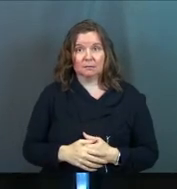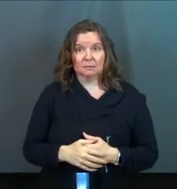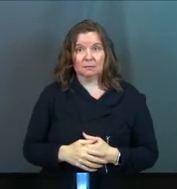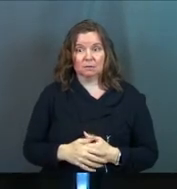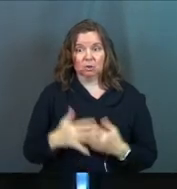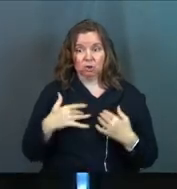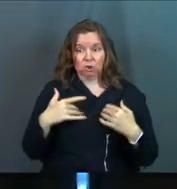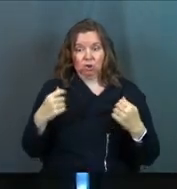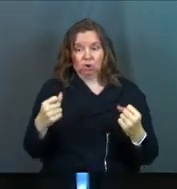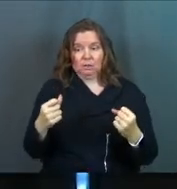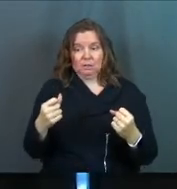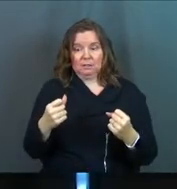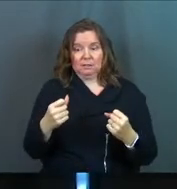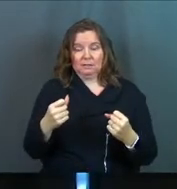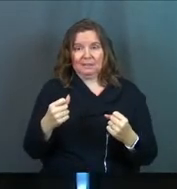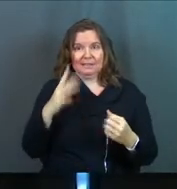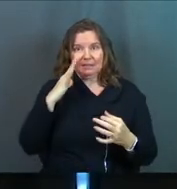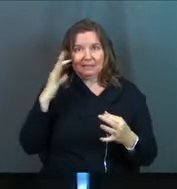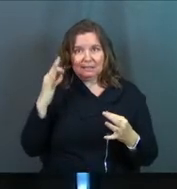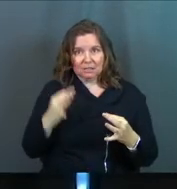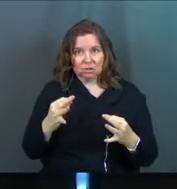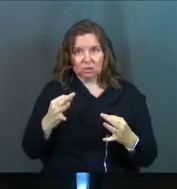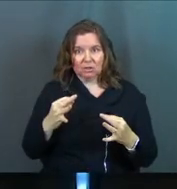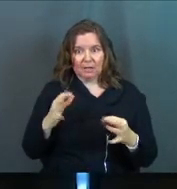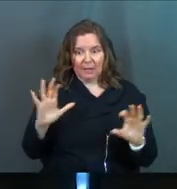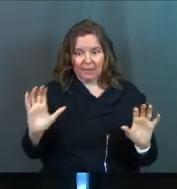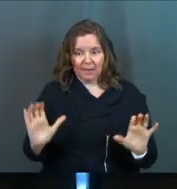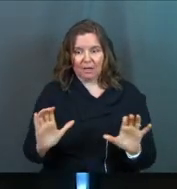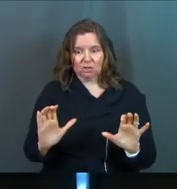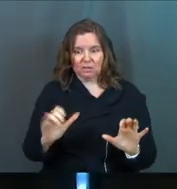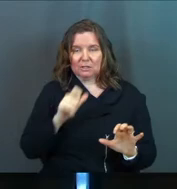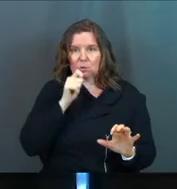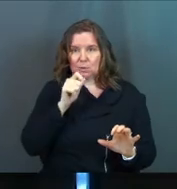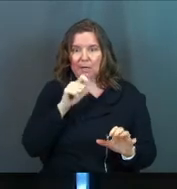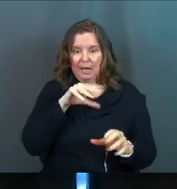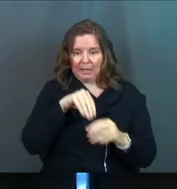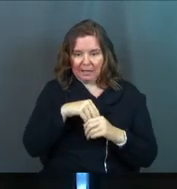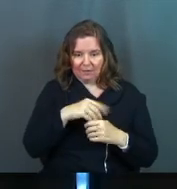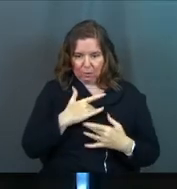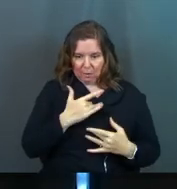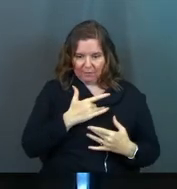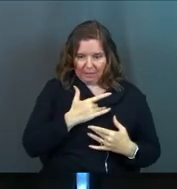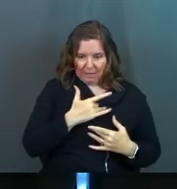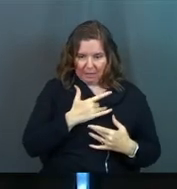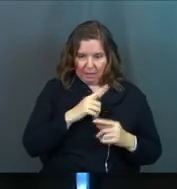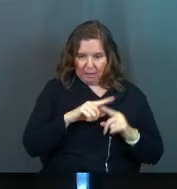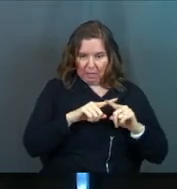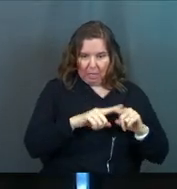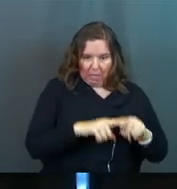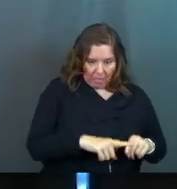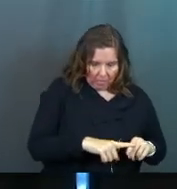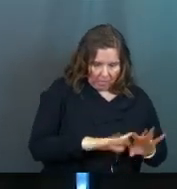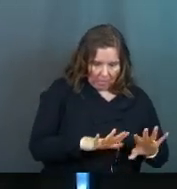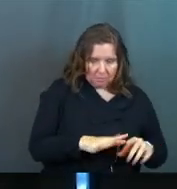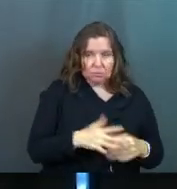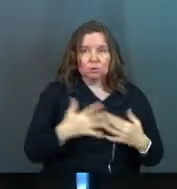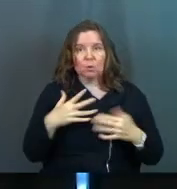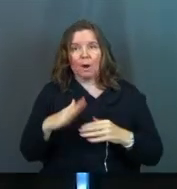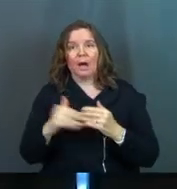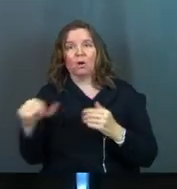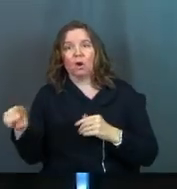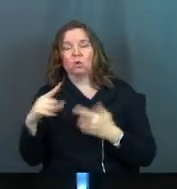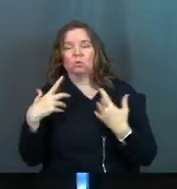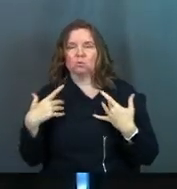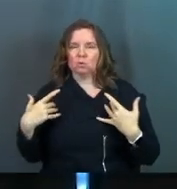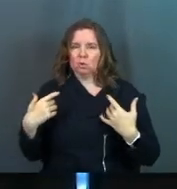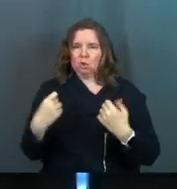Yeah. Courage is the decision and the action to not give in to those feelings. So I call you all to courage.